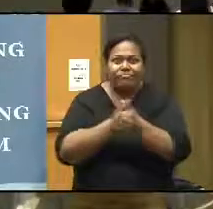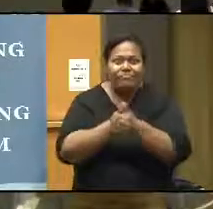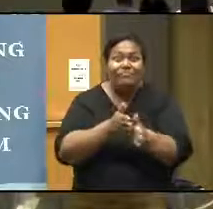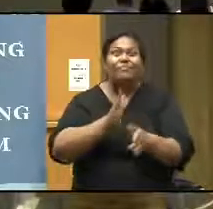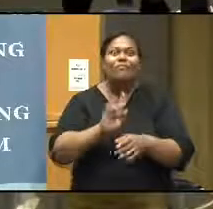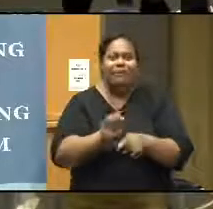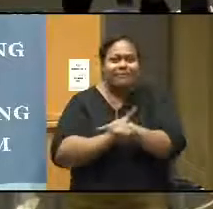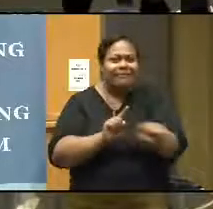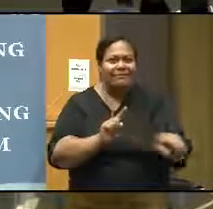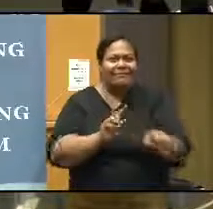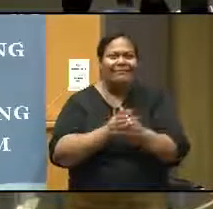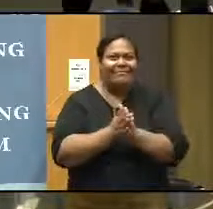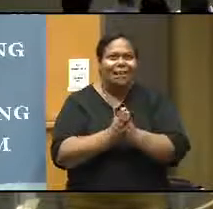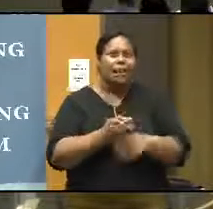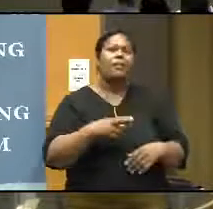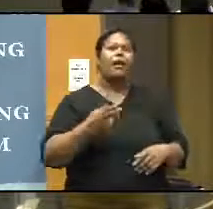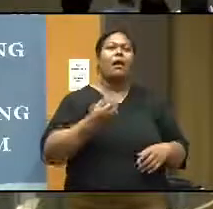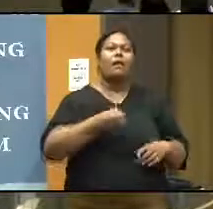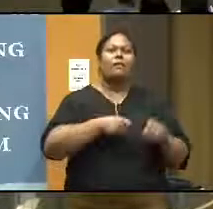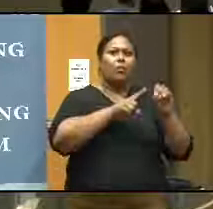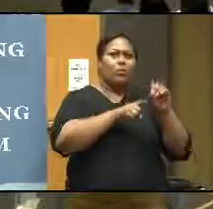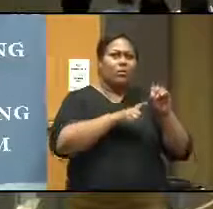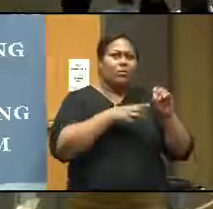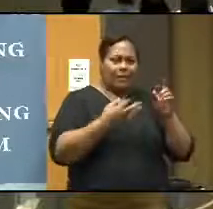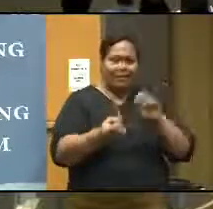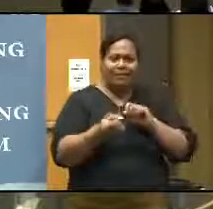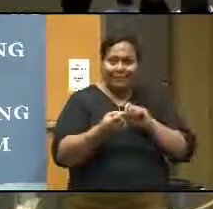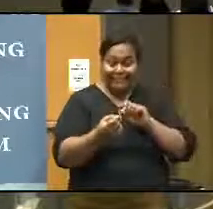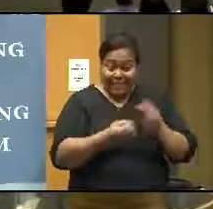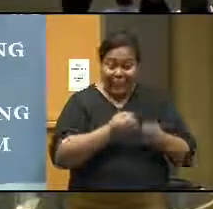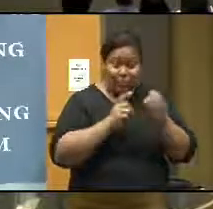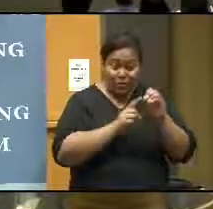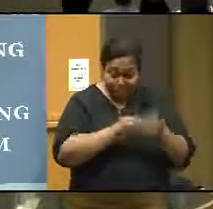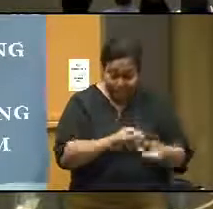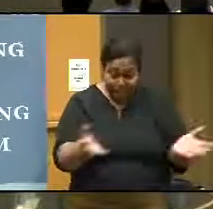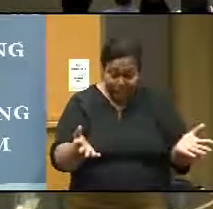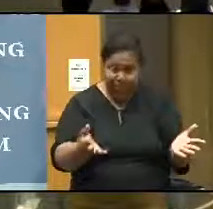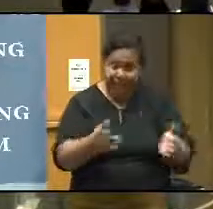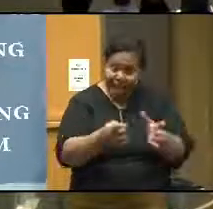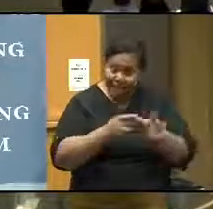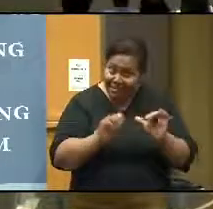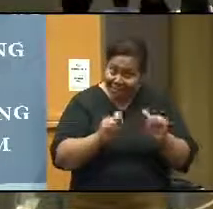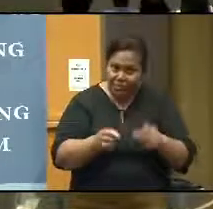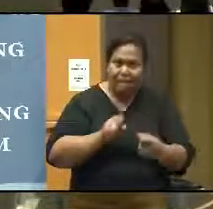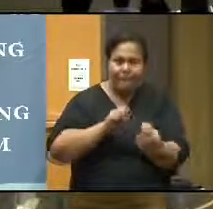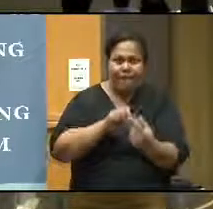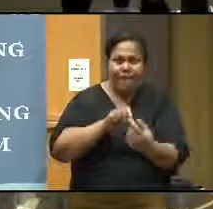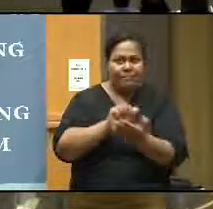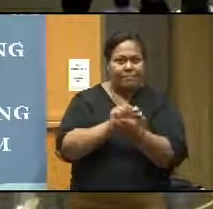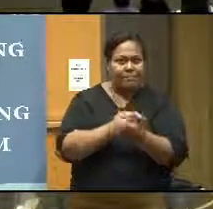sometimes the quizzes here, and then give the feedback, and they improve upon. And then, the questioning to the students, and at times having